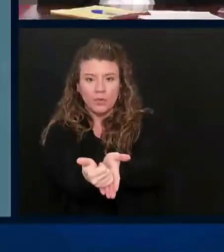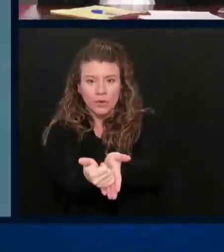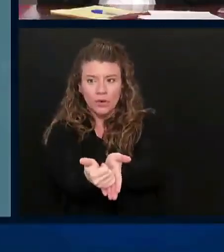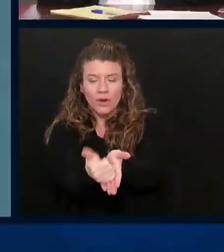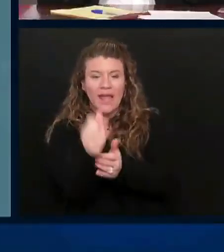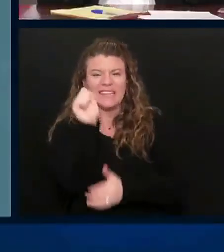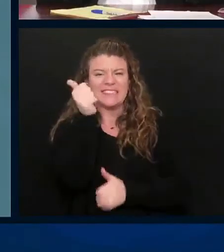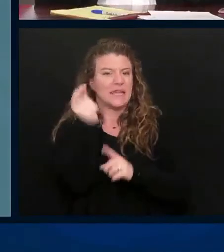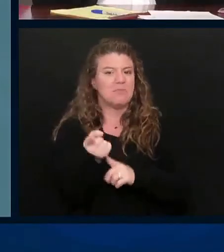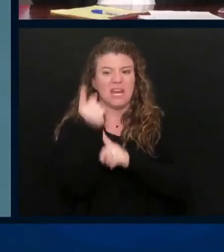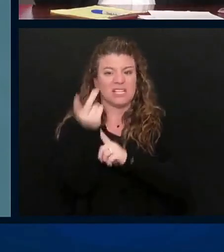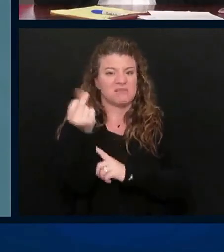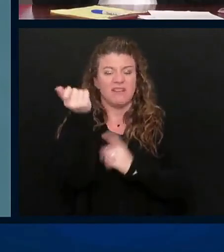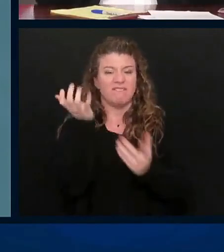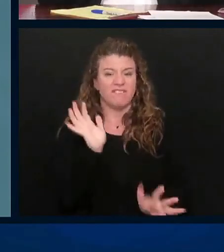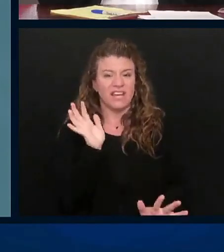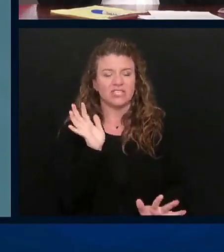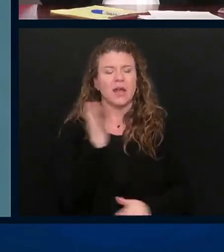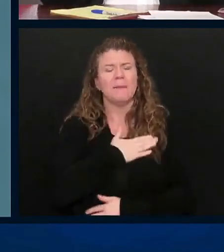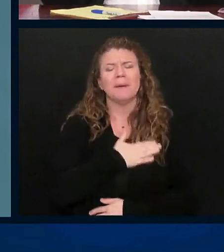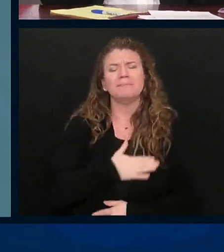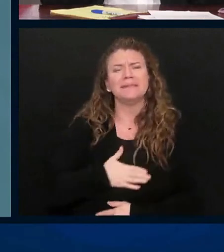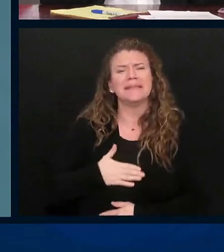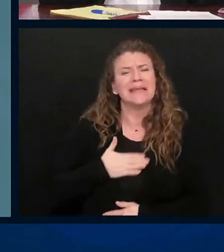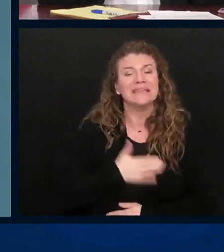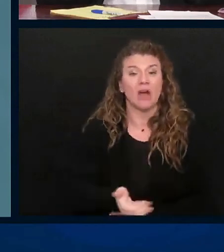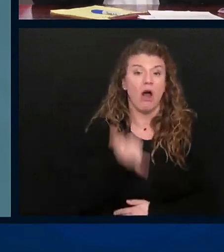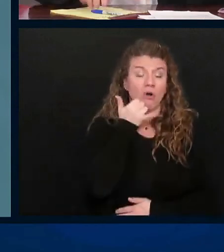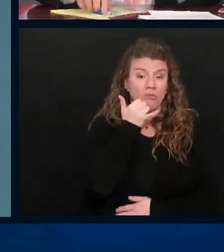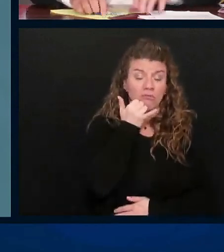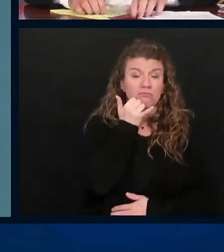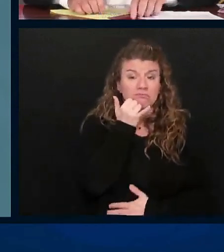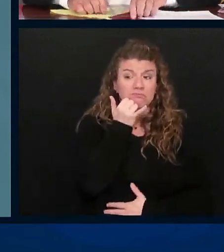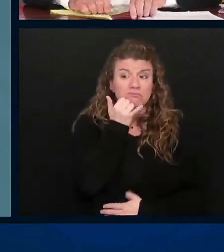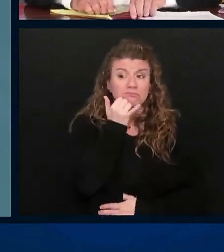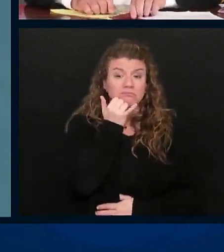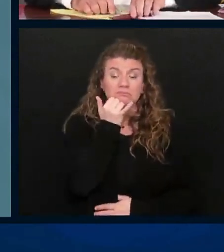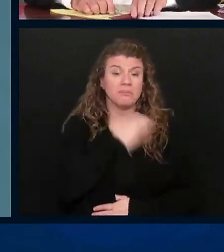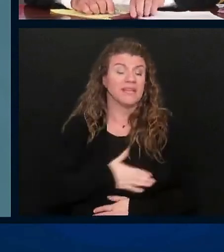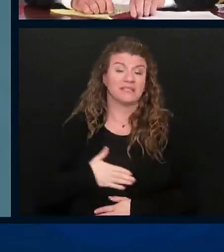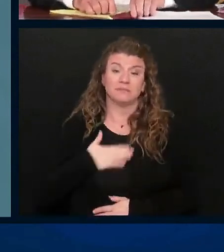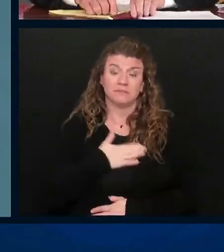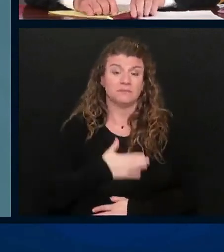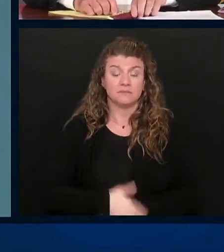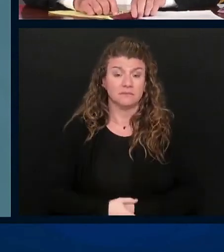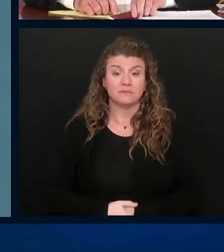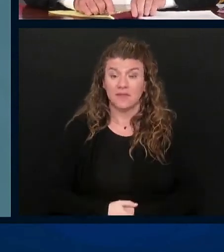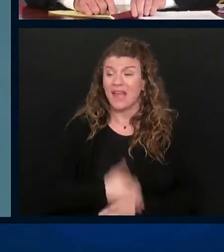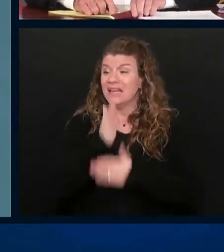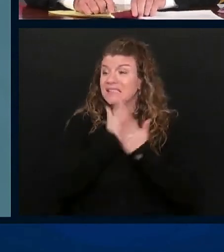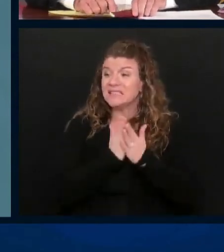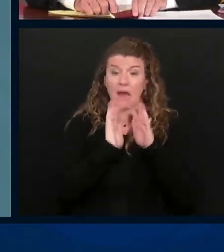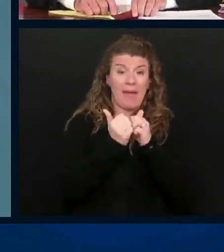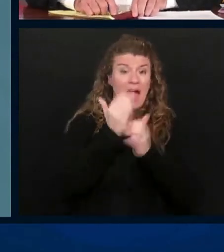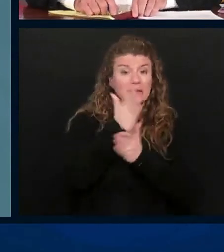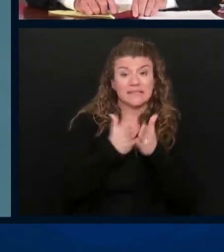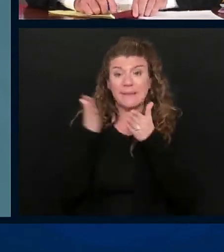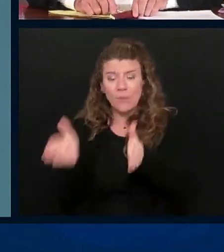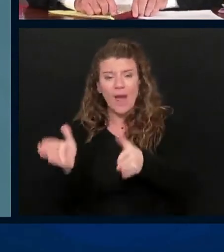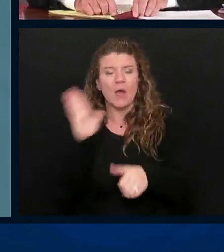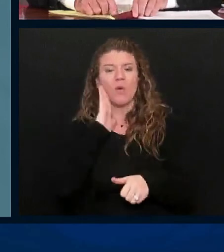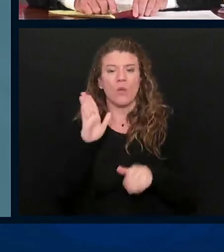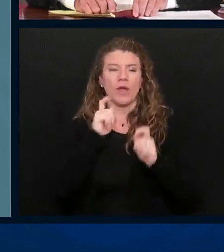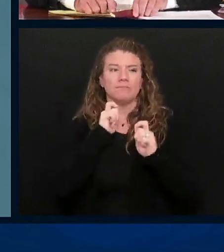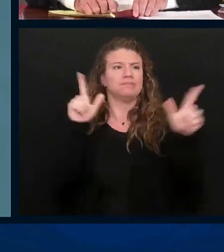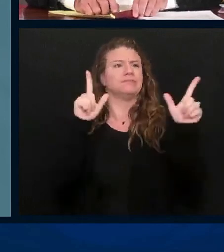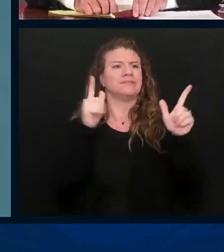in 10 minutes. But please just call us, you know, and in some way, somehow, we've got to get that word out better,